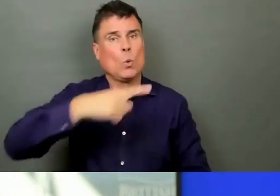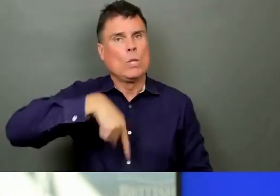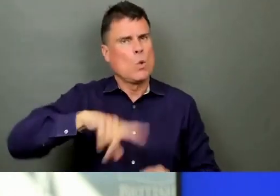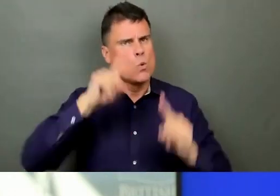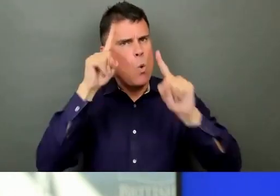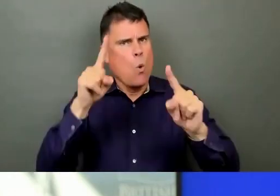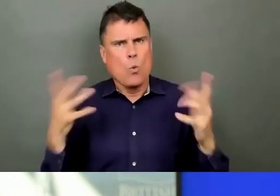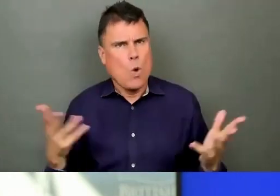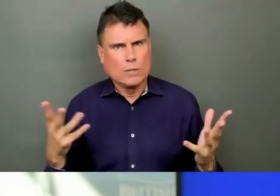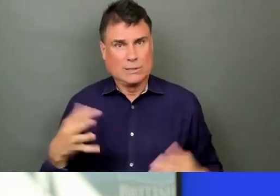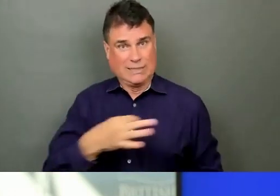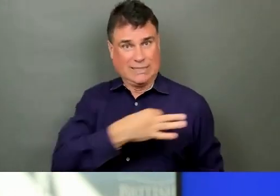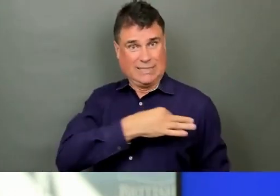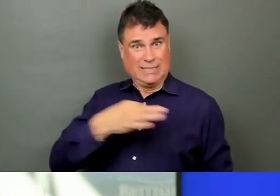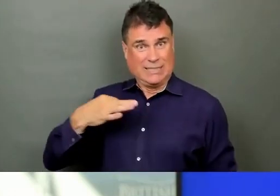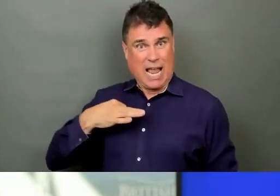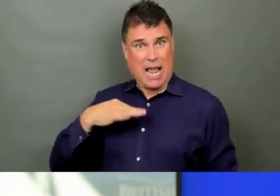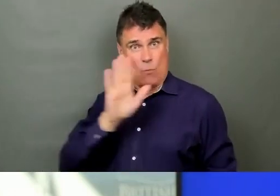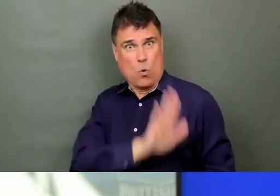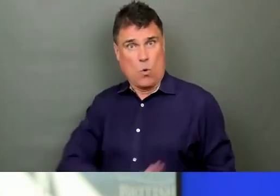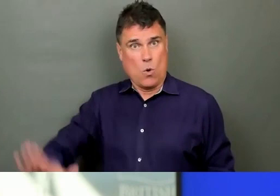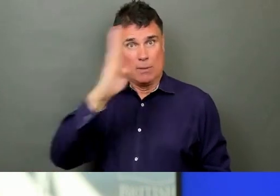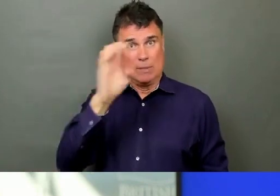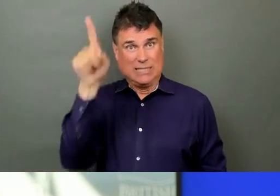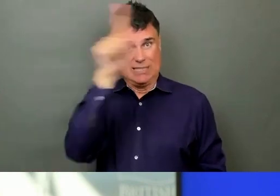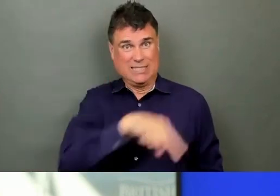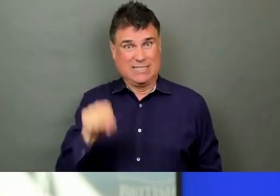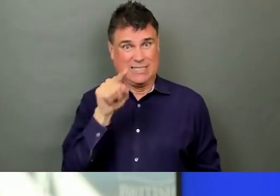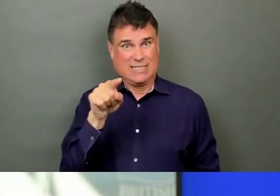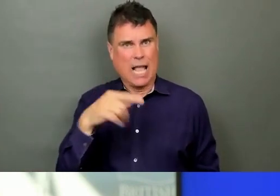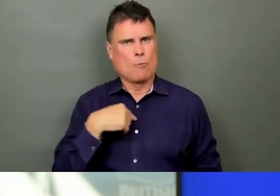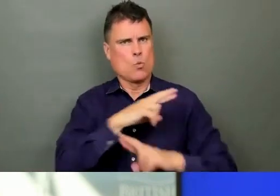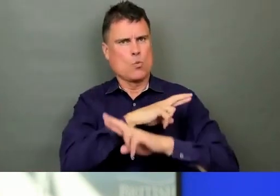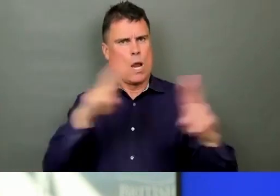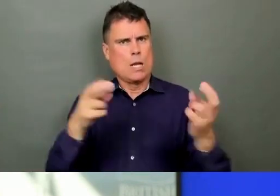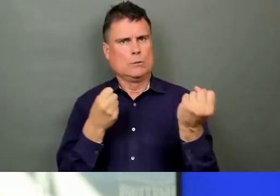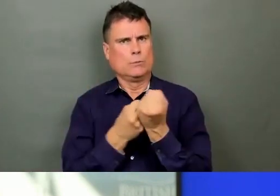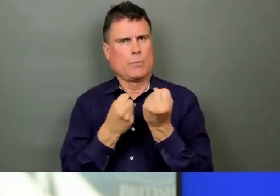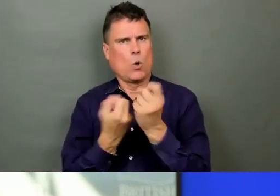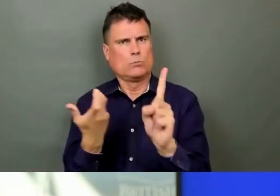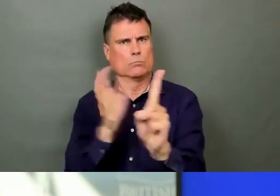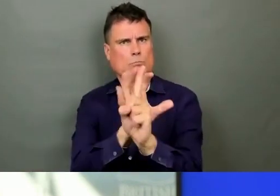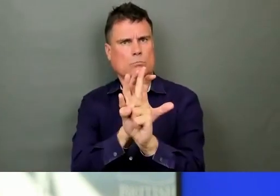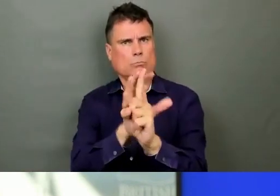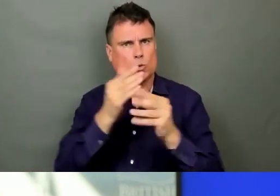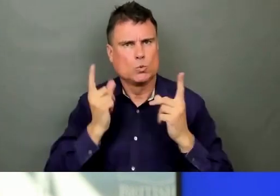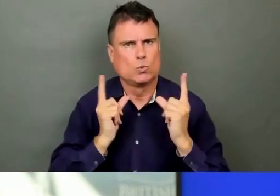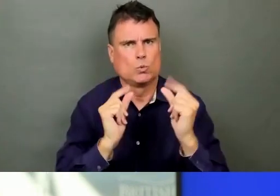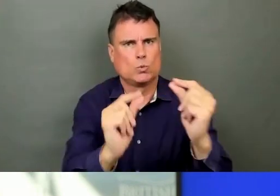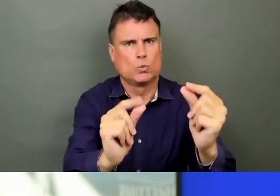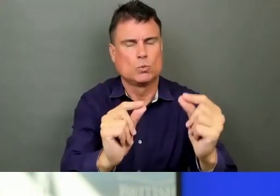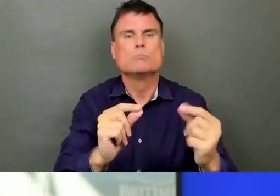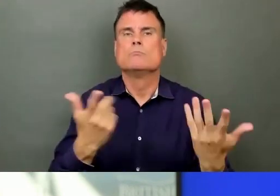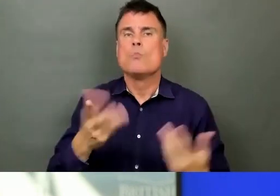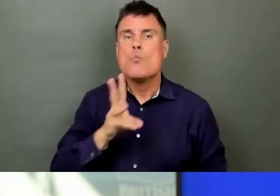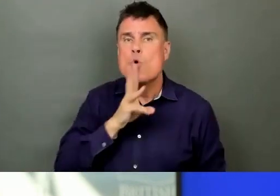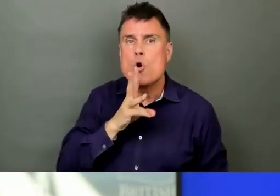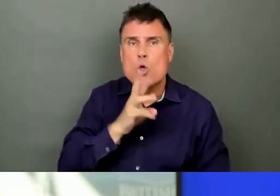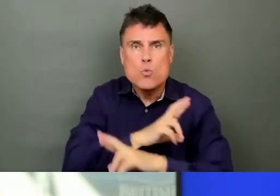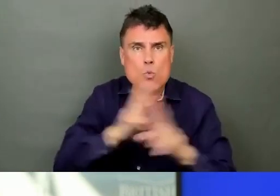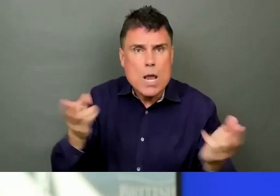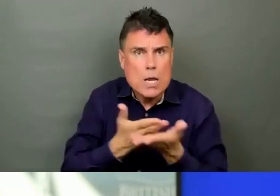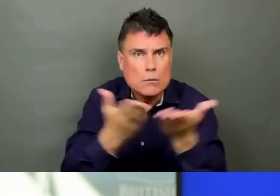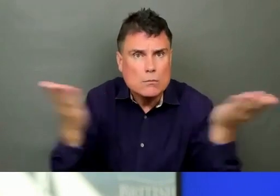by providing drinks, by providing alternative opportunities, alternative clothing, all the kinds of things we have to do